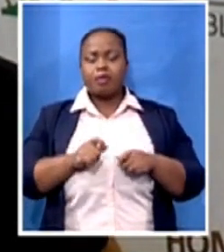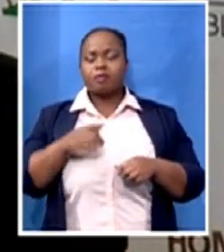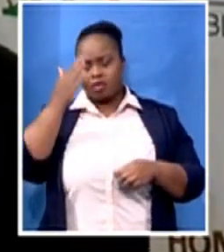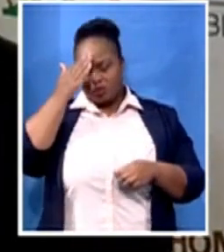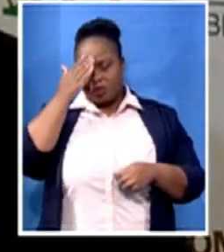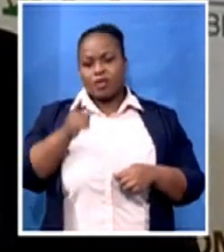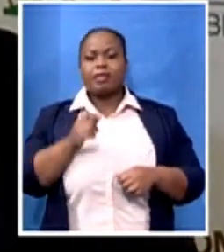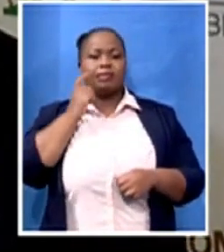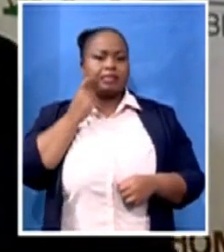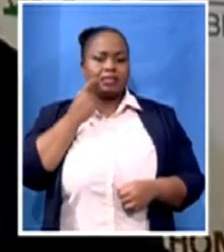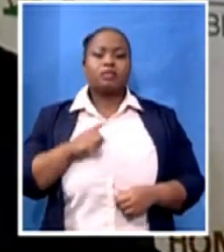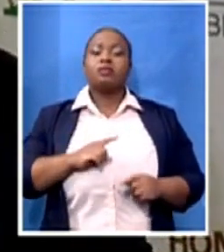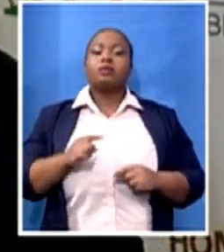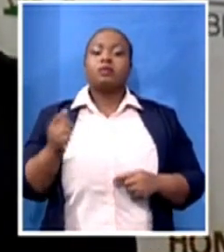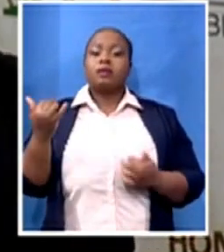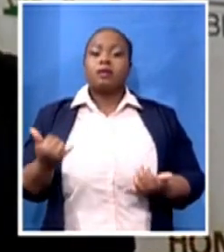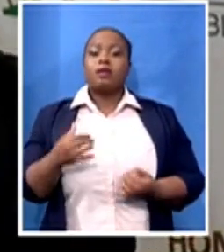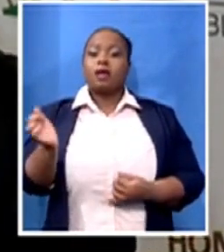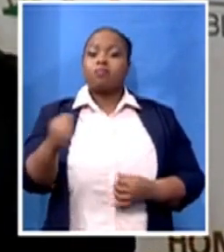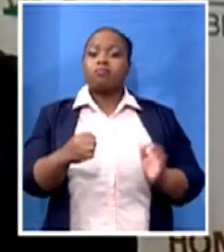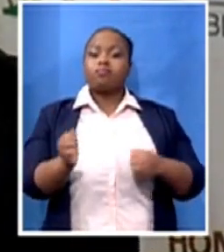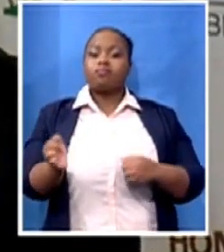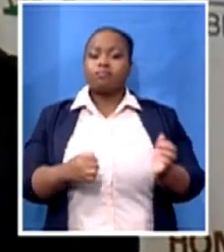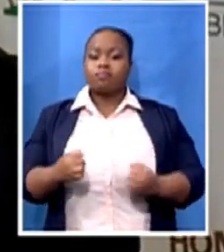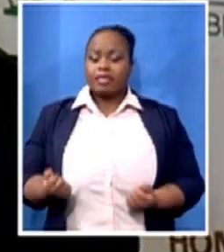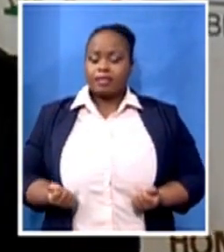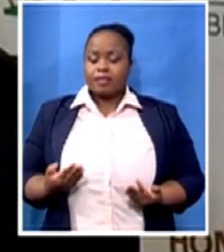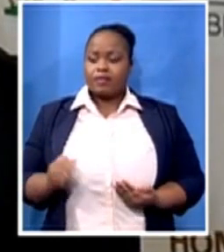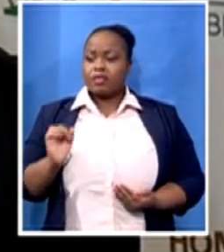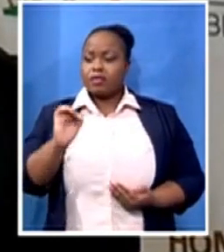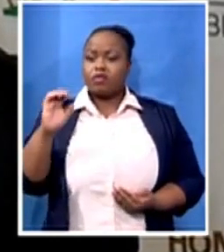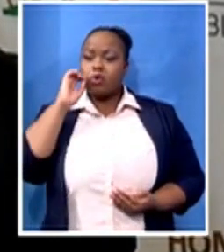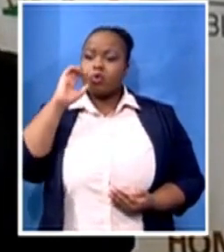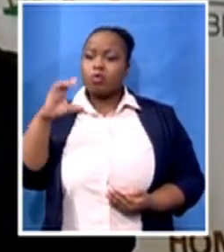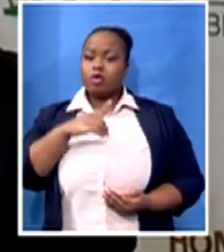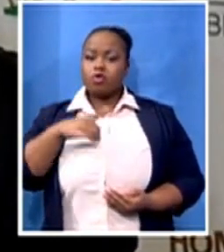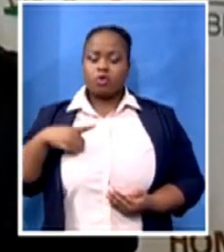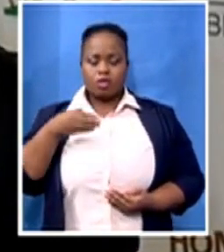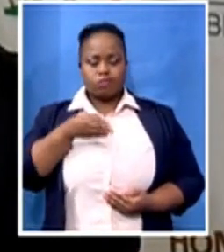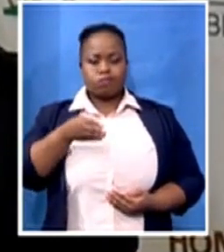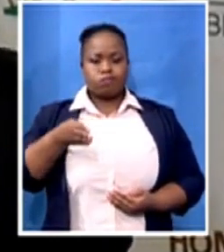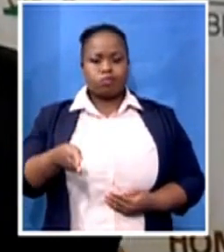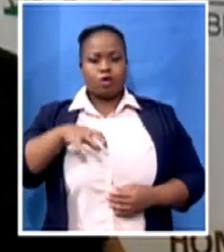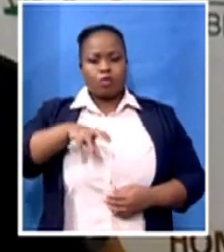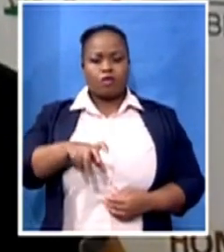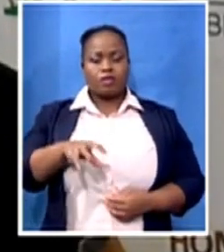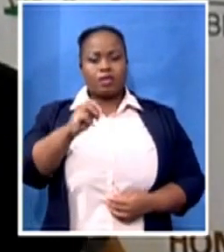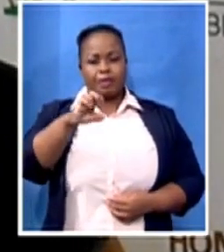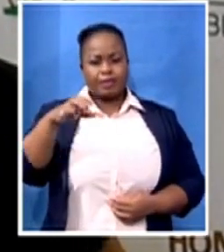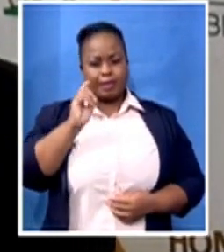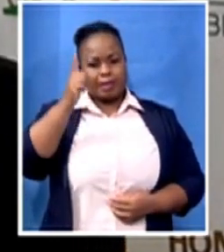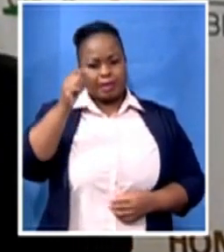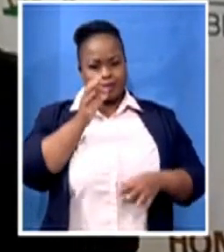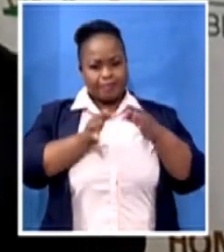your services across our province. MEC will come in later to explain that with a particular focus